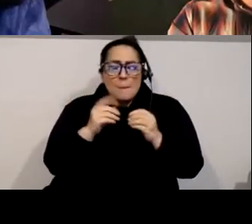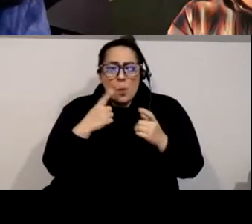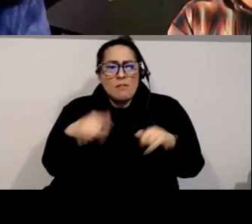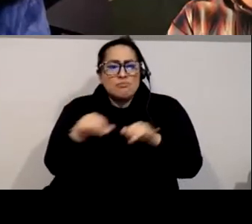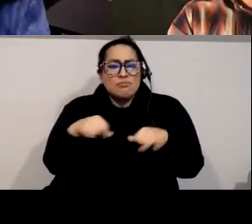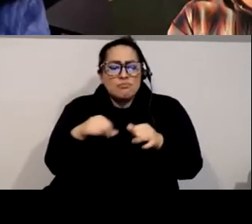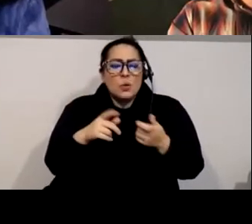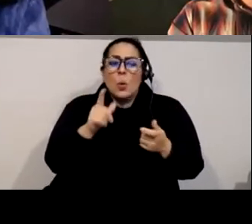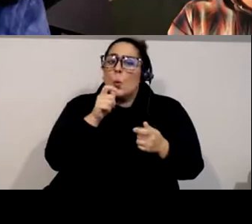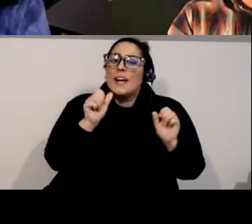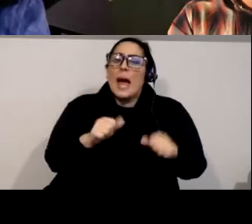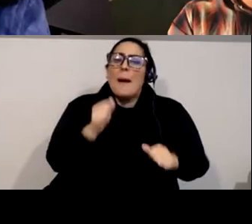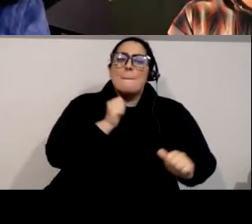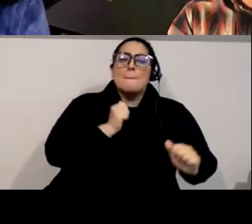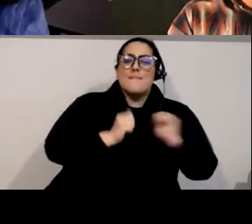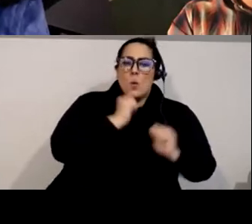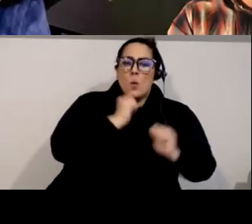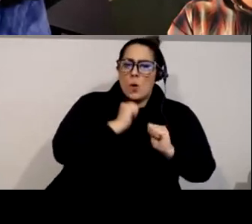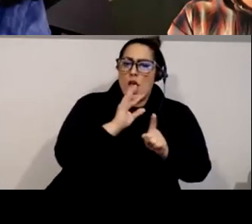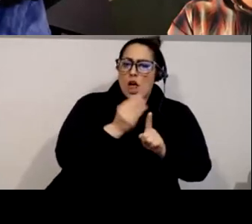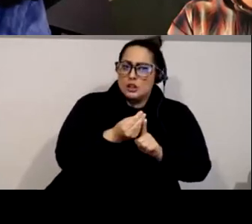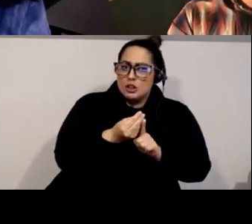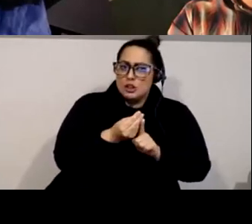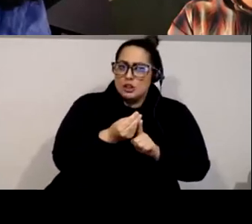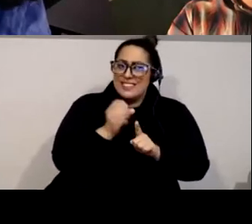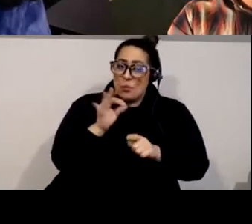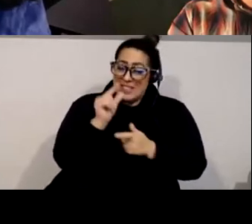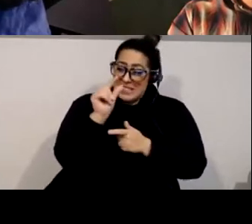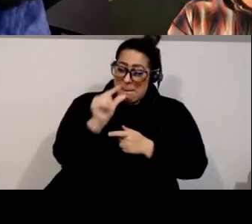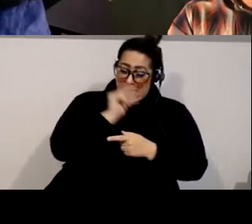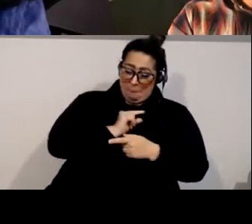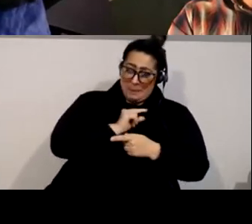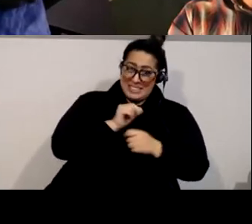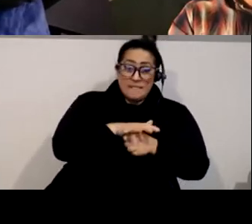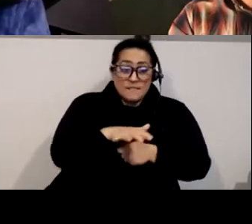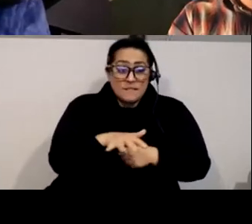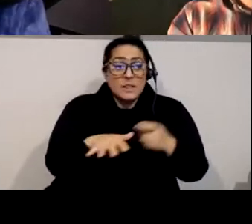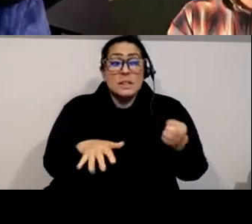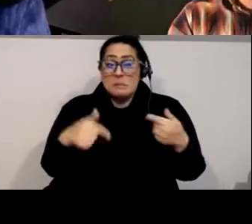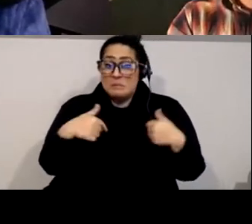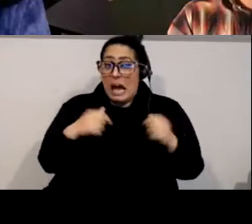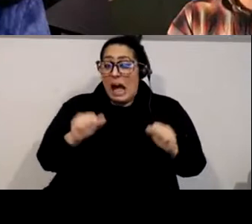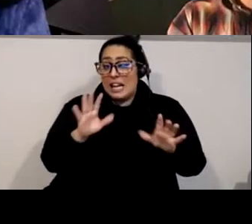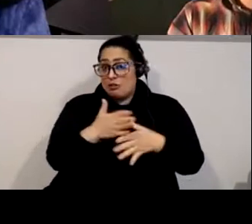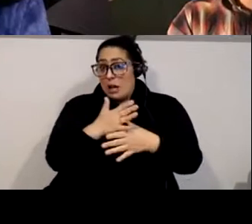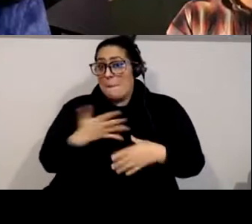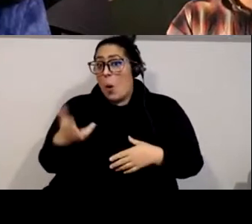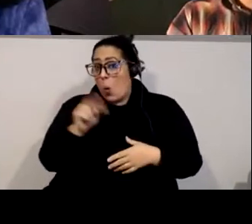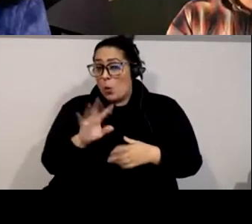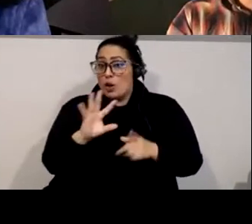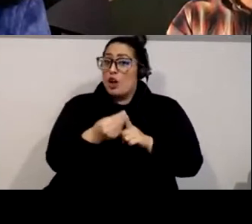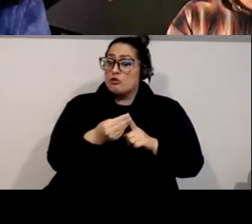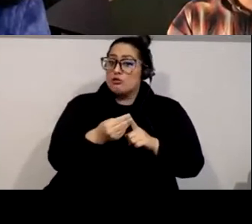terms of who gets to perform a certain kind of culture and uh and i mean i can bring in my own sort of cultural heritage as someone who identifies as